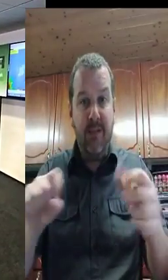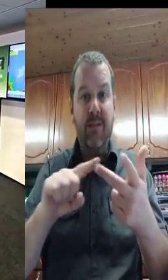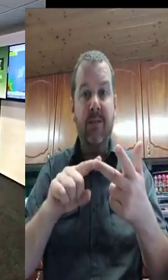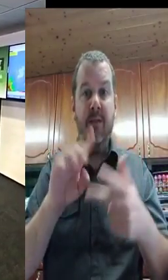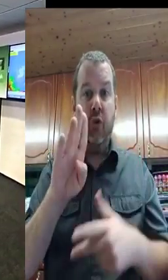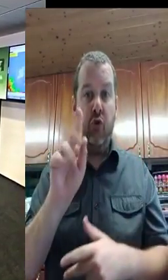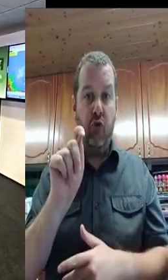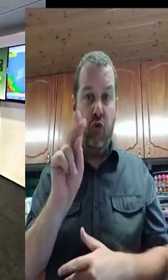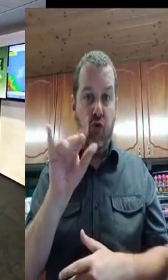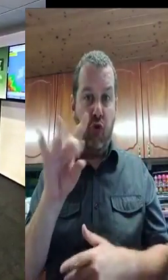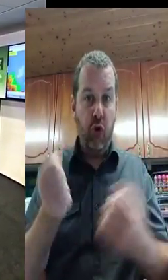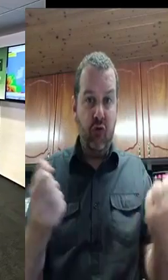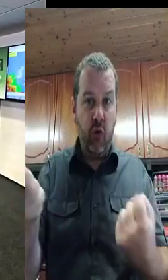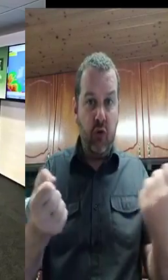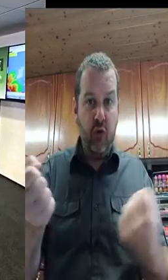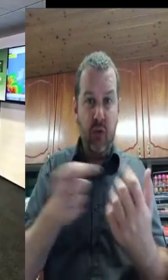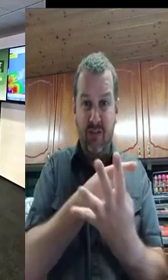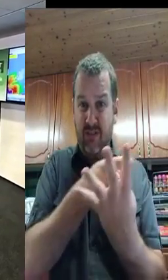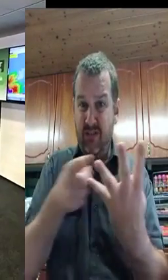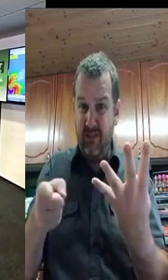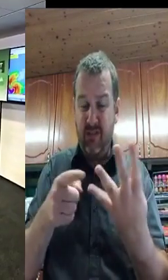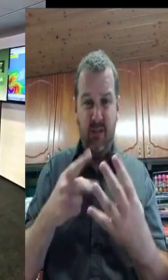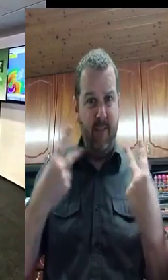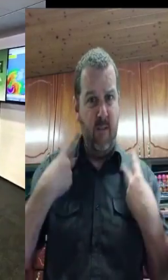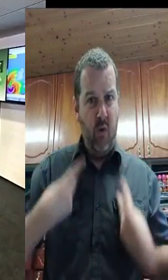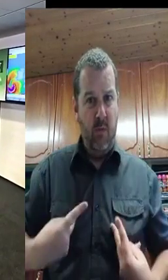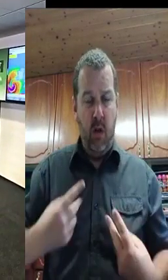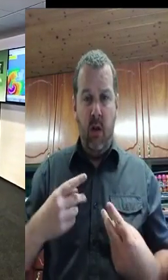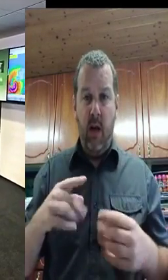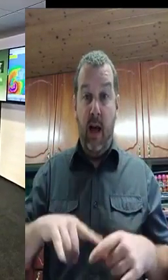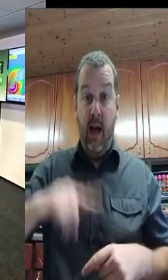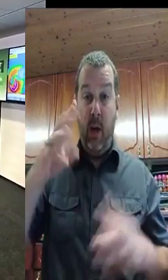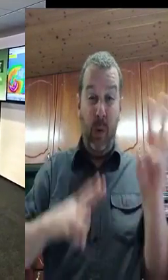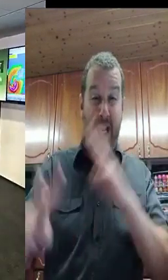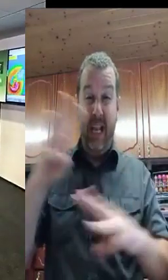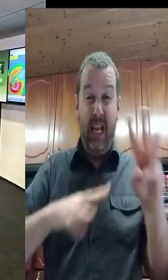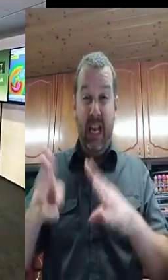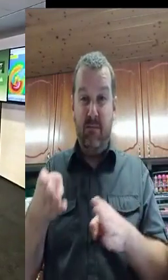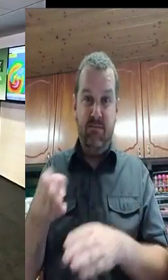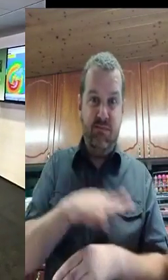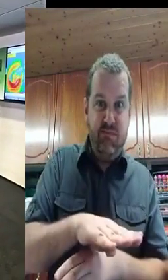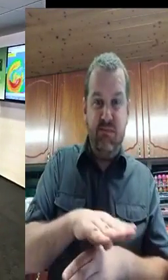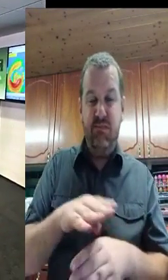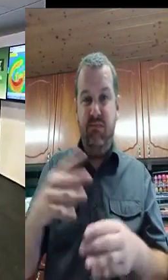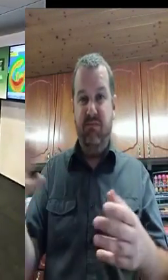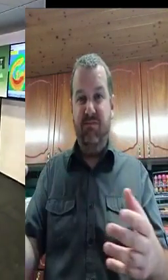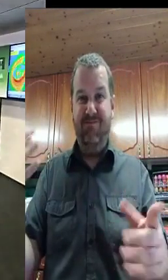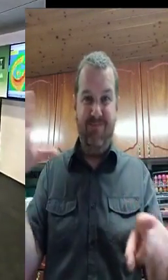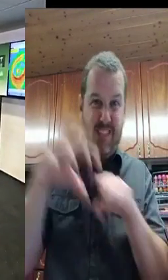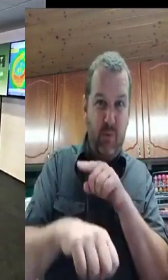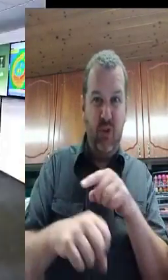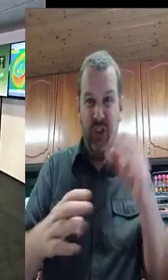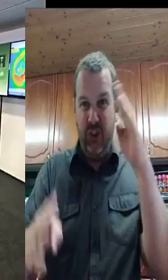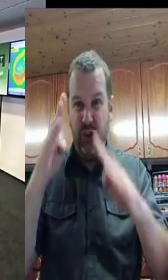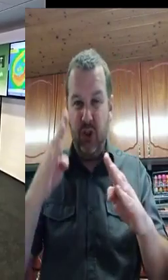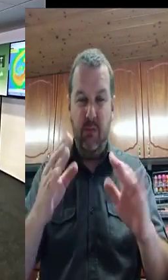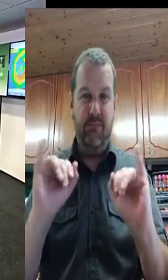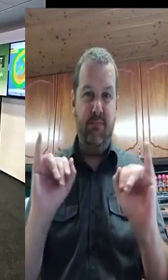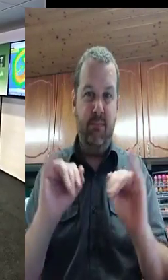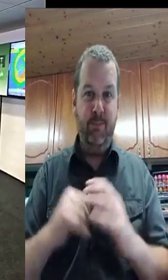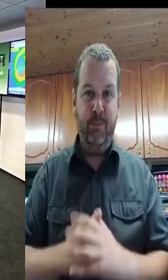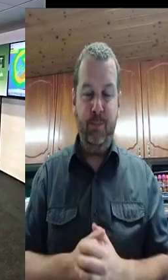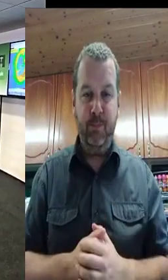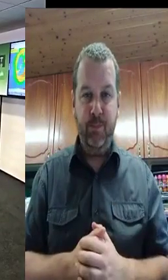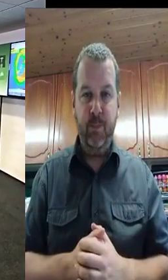my strong advice is to stay away from the coast. Stay away from harbours, stay away from promenades, stay away from cliffs.